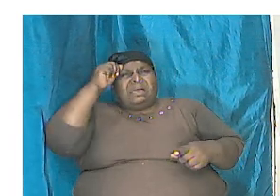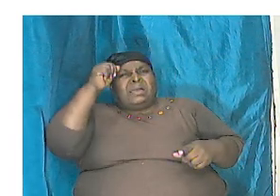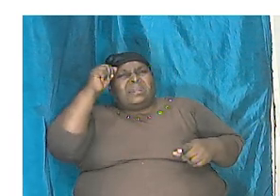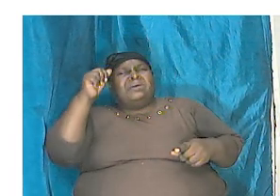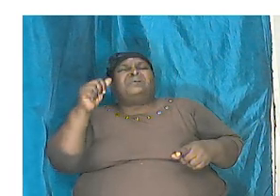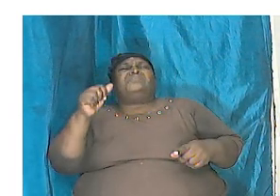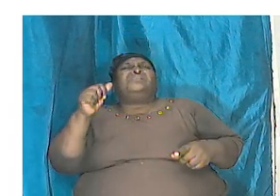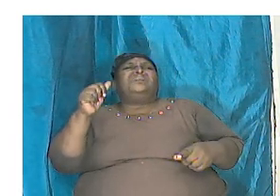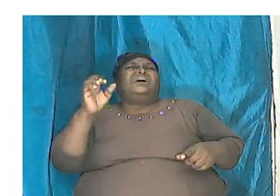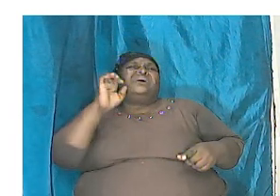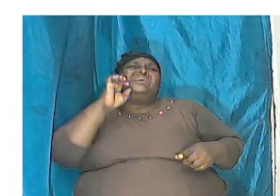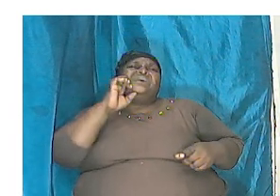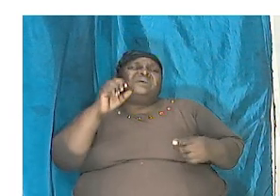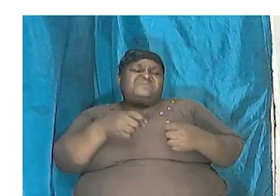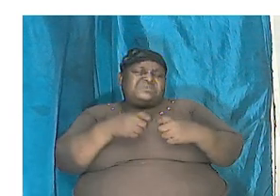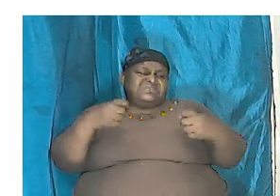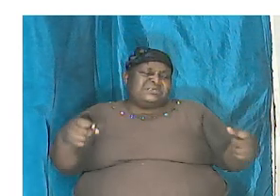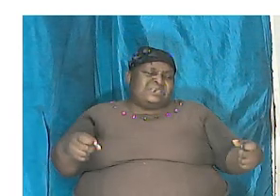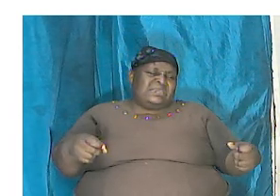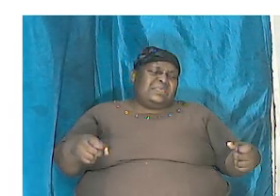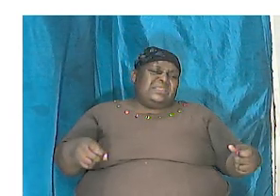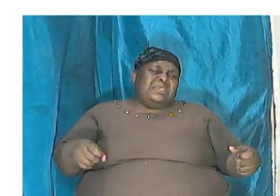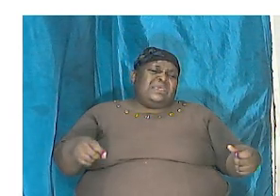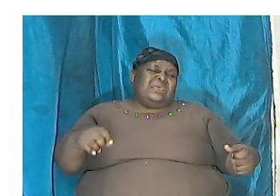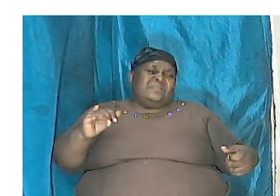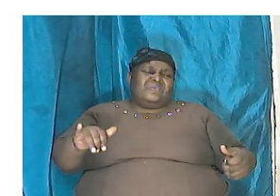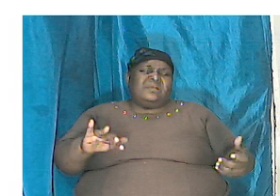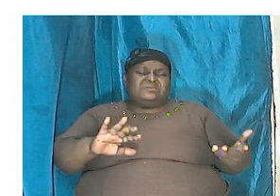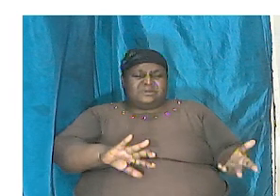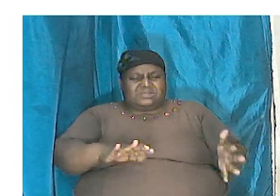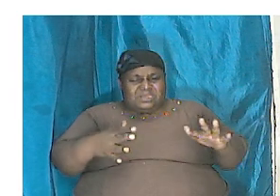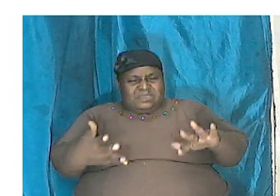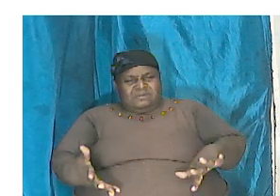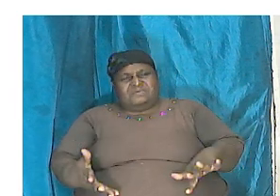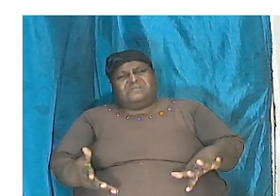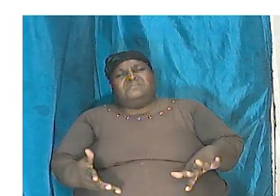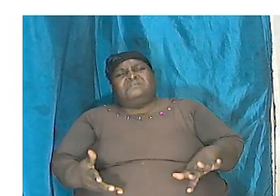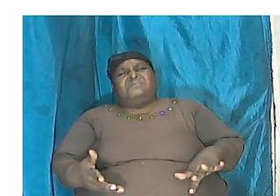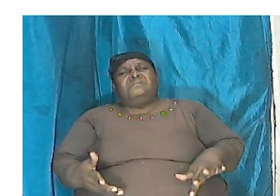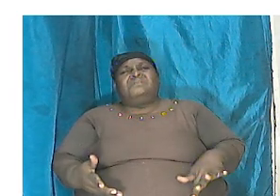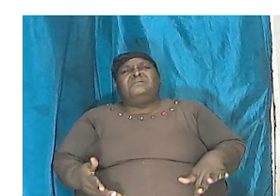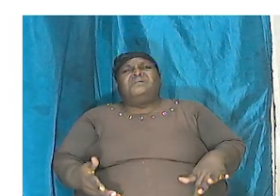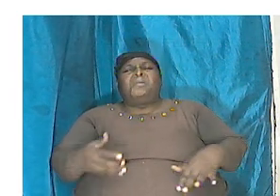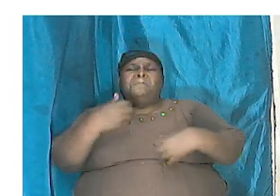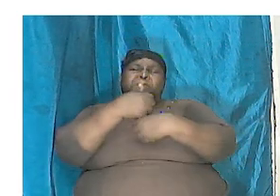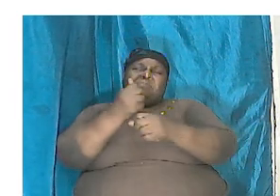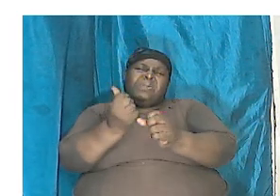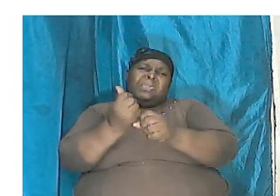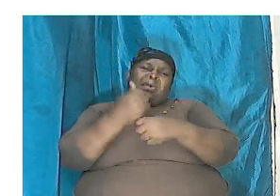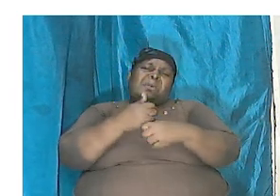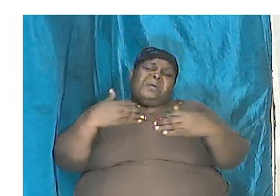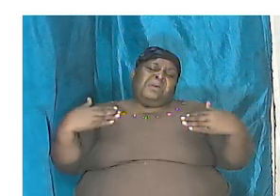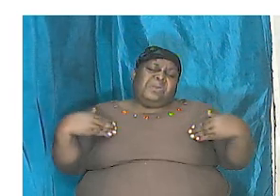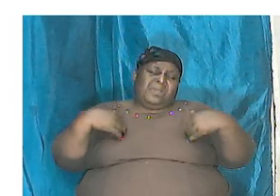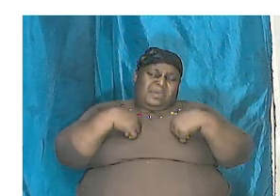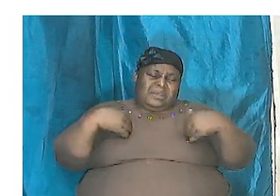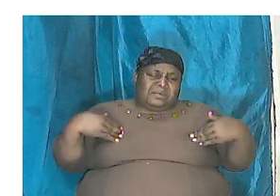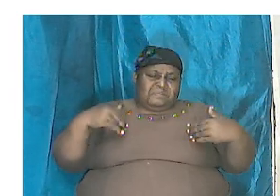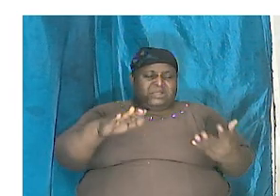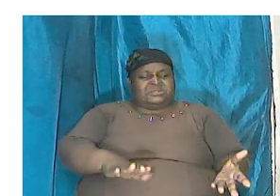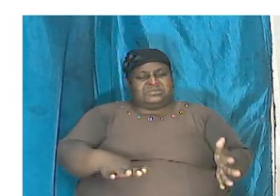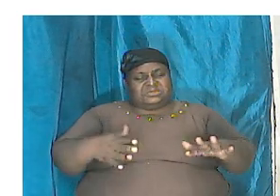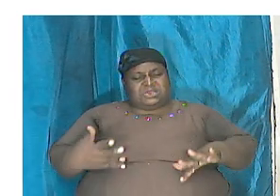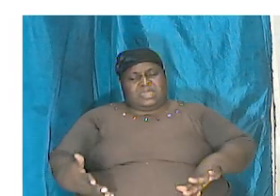is when sin and death that came as a result with sin would have caused certain animals to